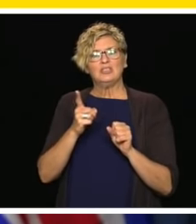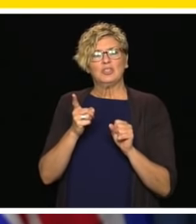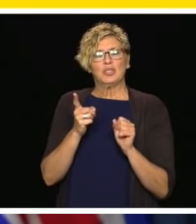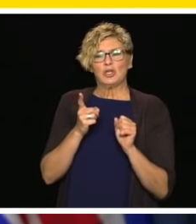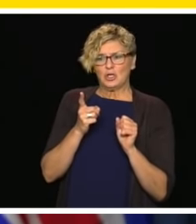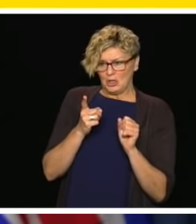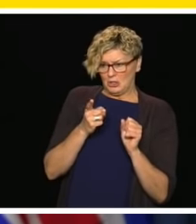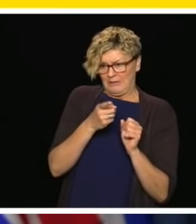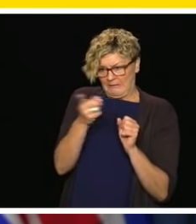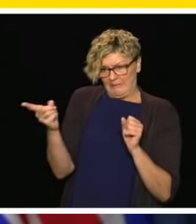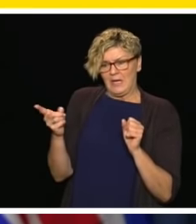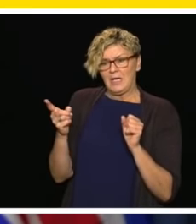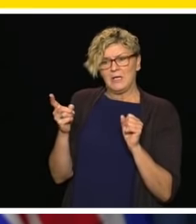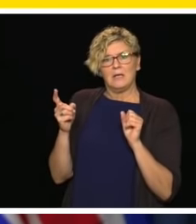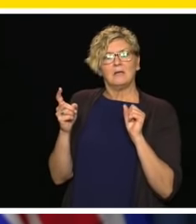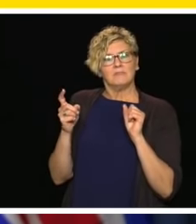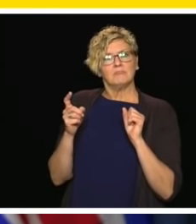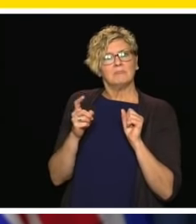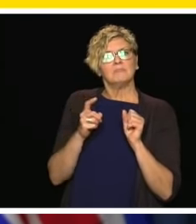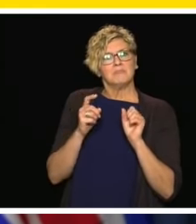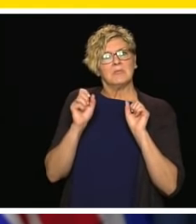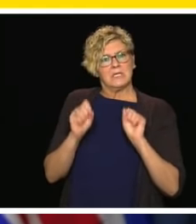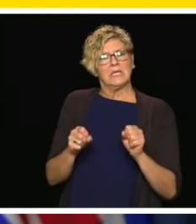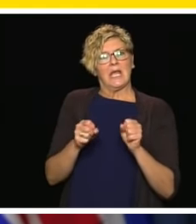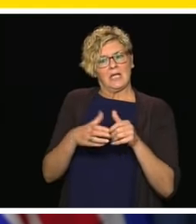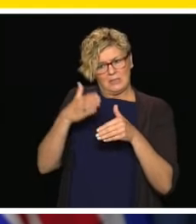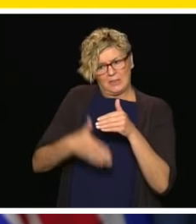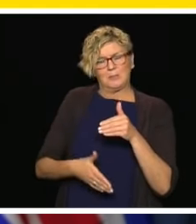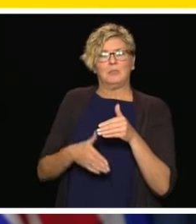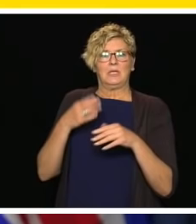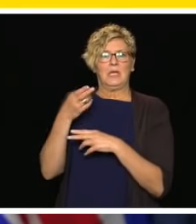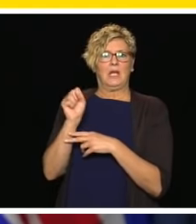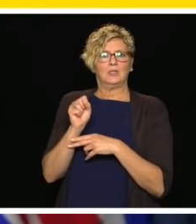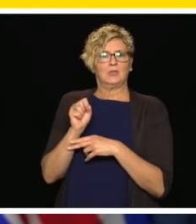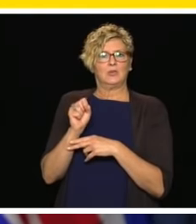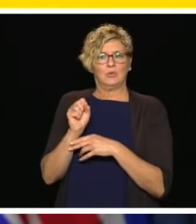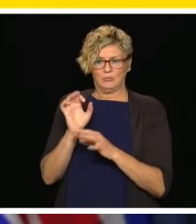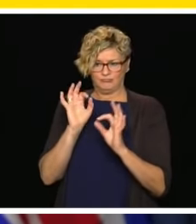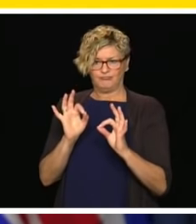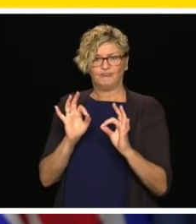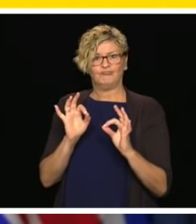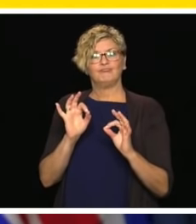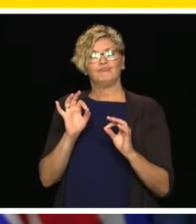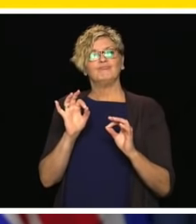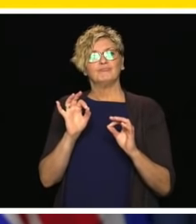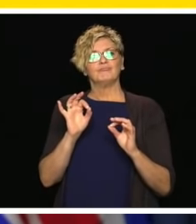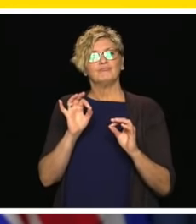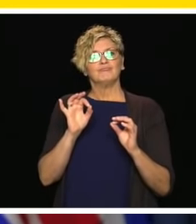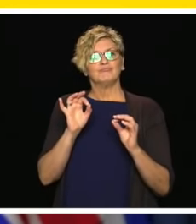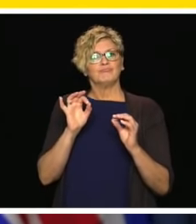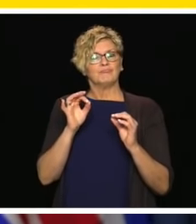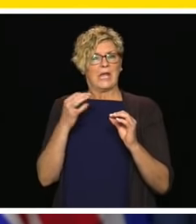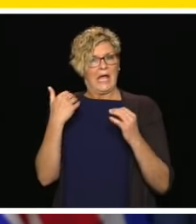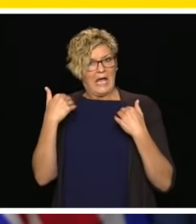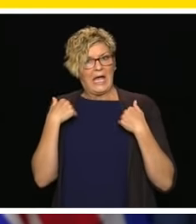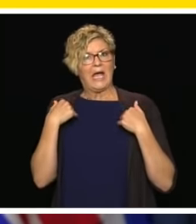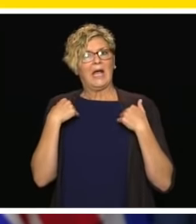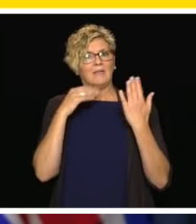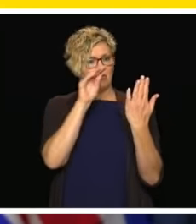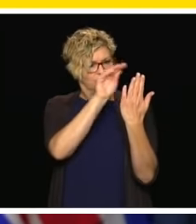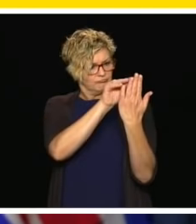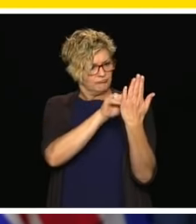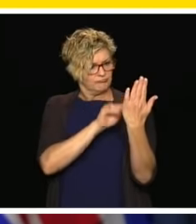a generous consideration for everybody that wishes to complete school and move on to the next phase of their life. And that's that's the kind of